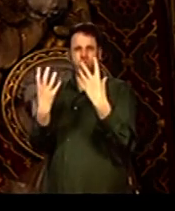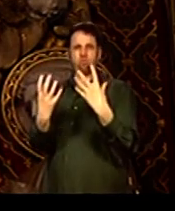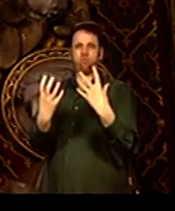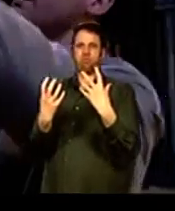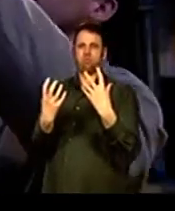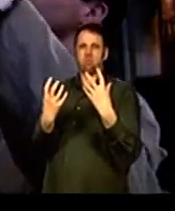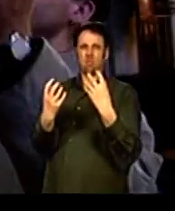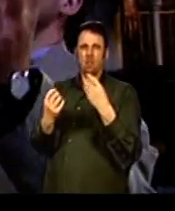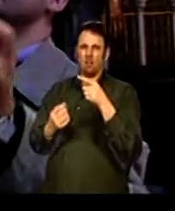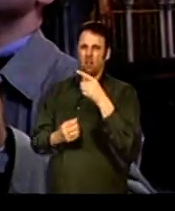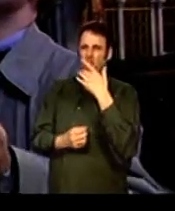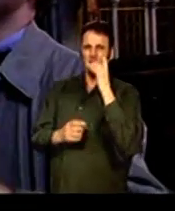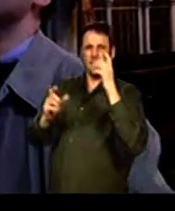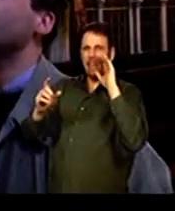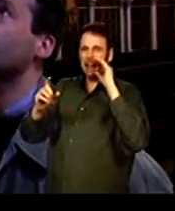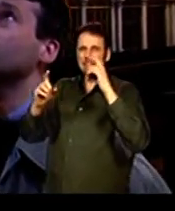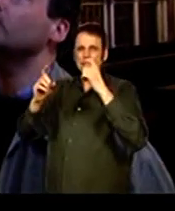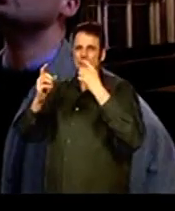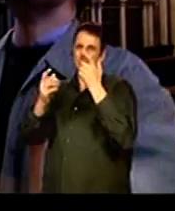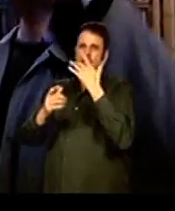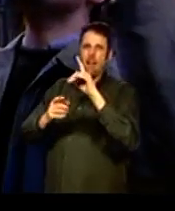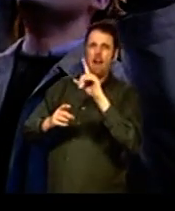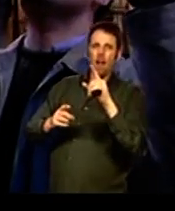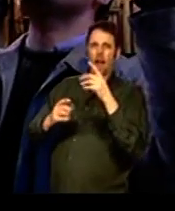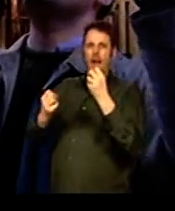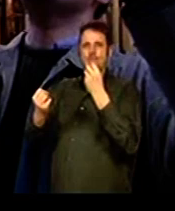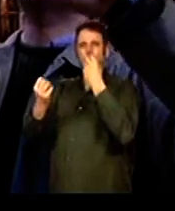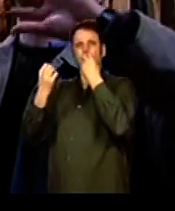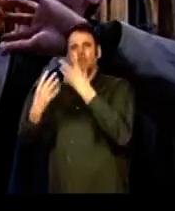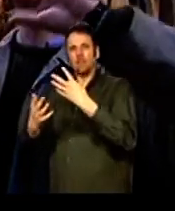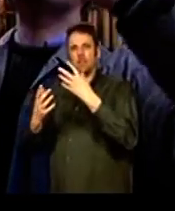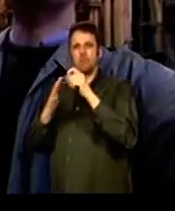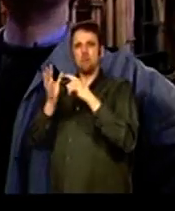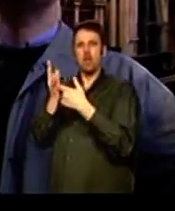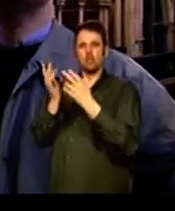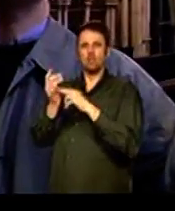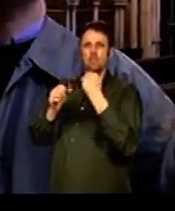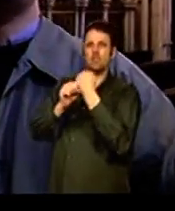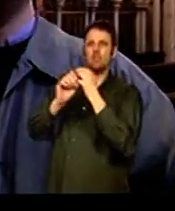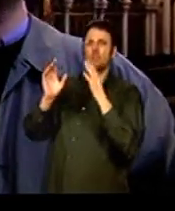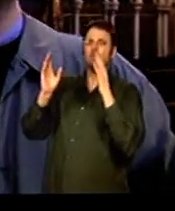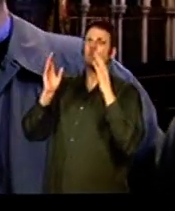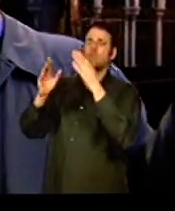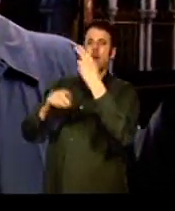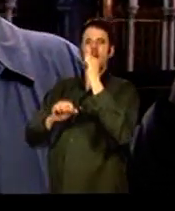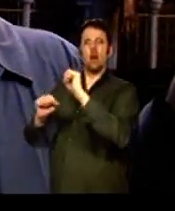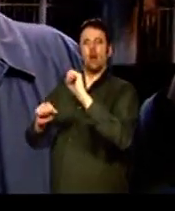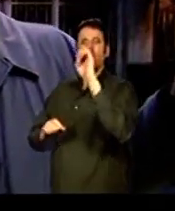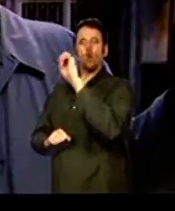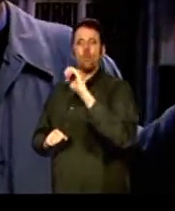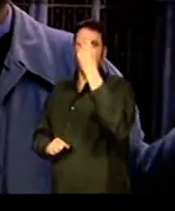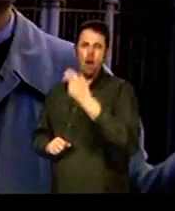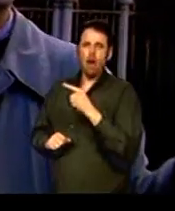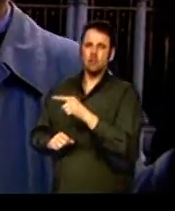and a fine, ornate canopy and a great wall that rises up above it full of rich, stained glass.